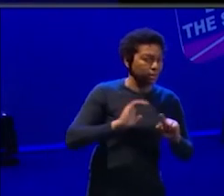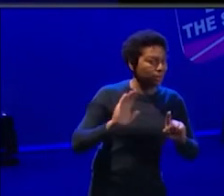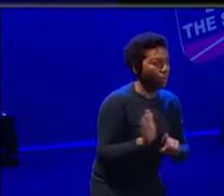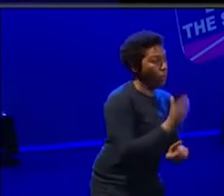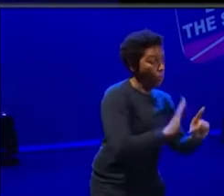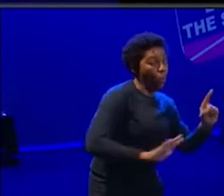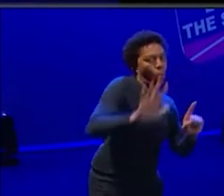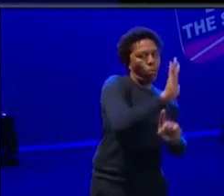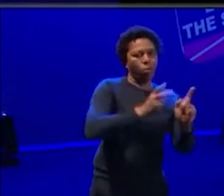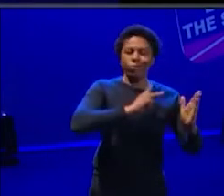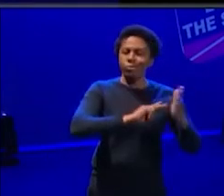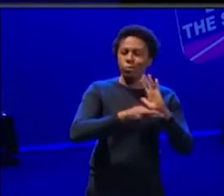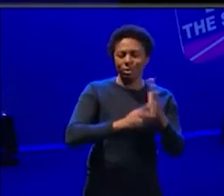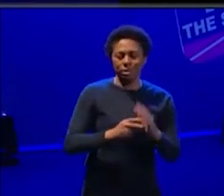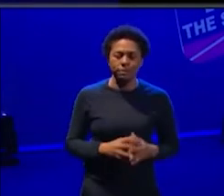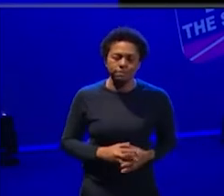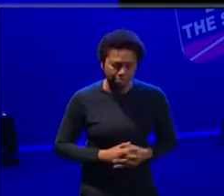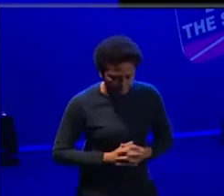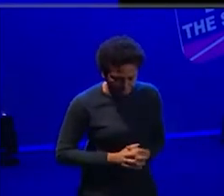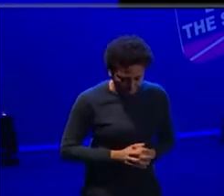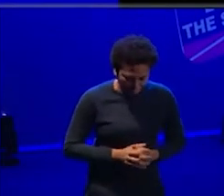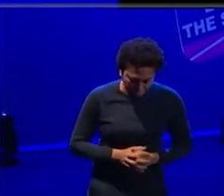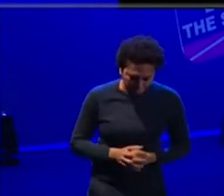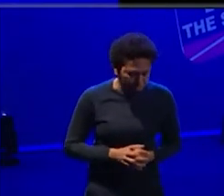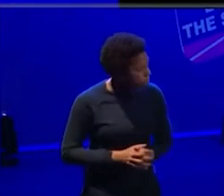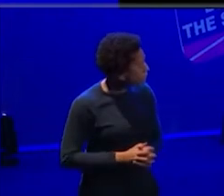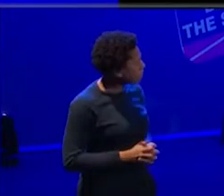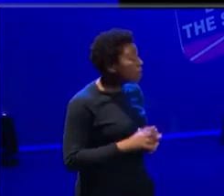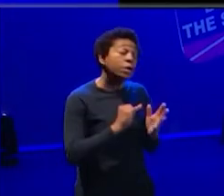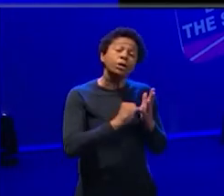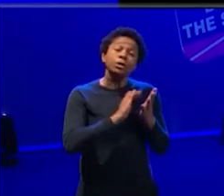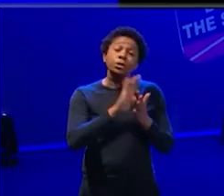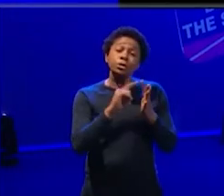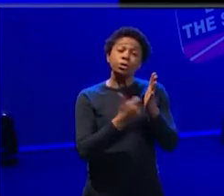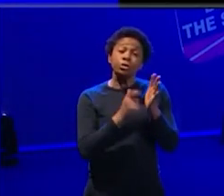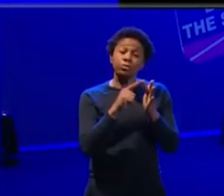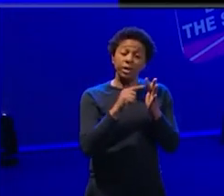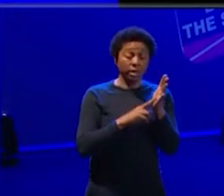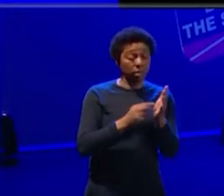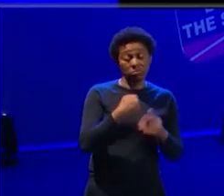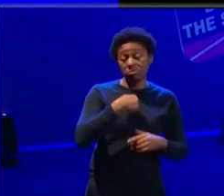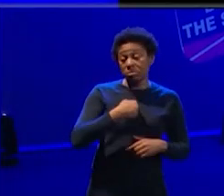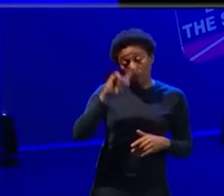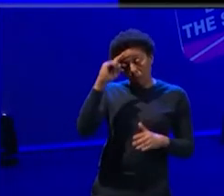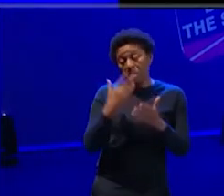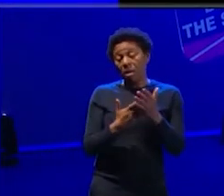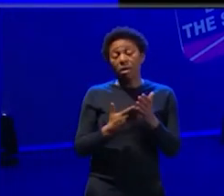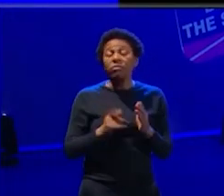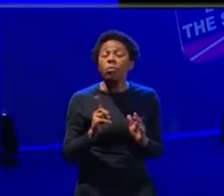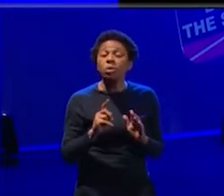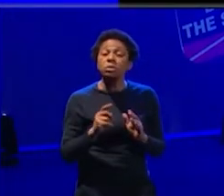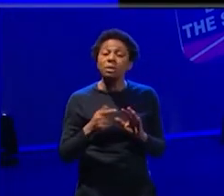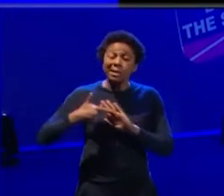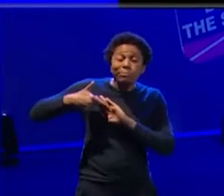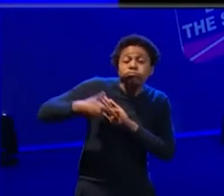Um, I would say I, um, I believe in in-depth long-term engagement generally in the work that we